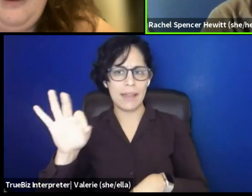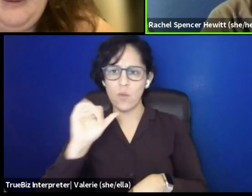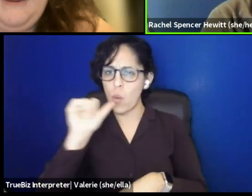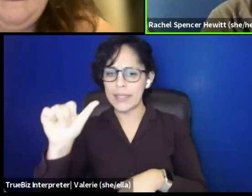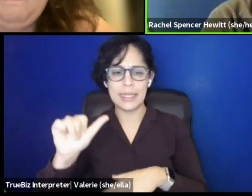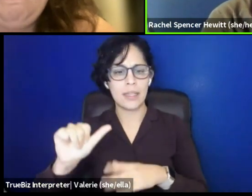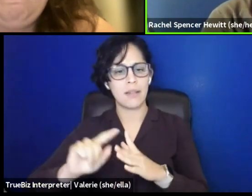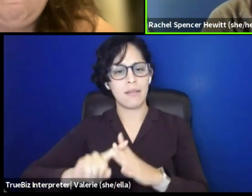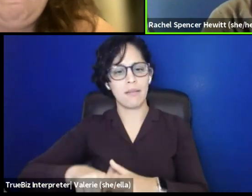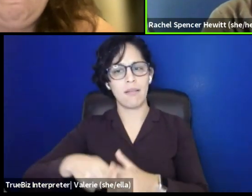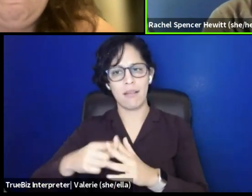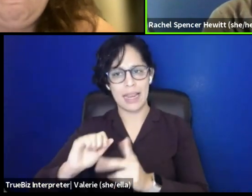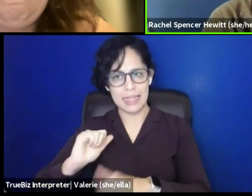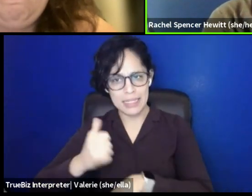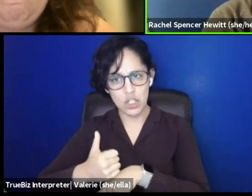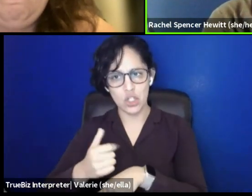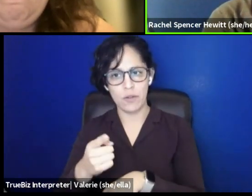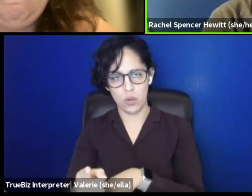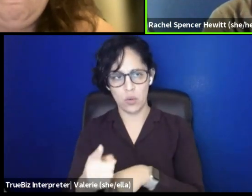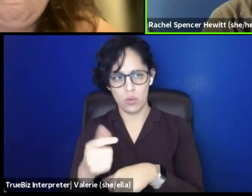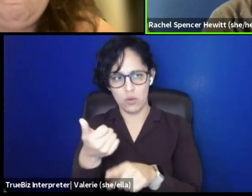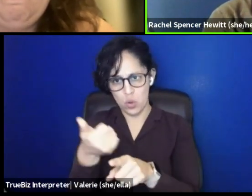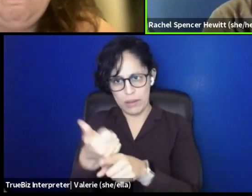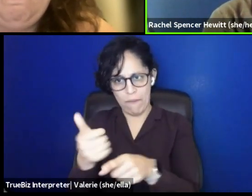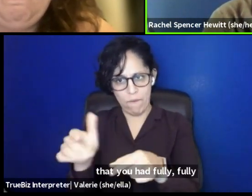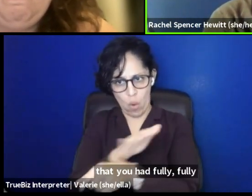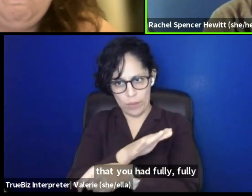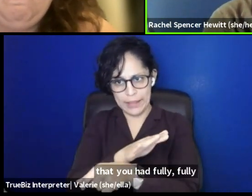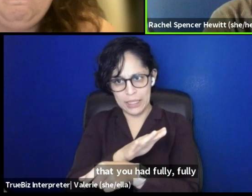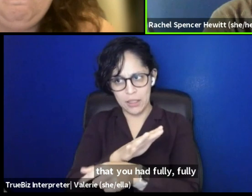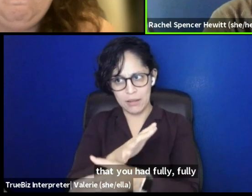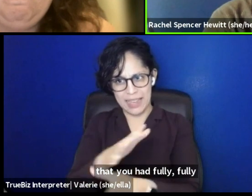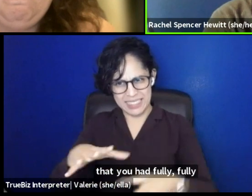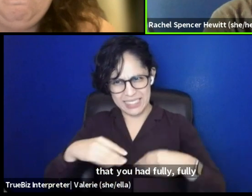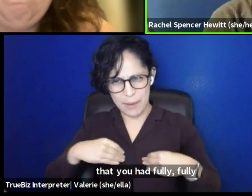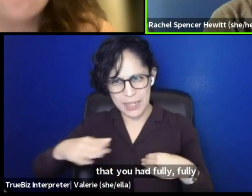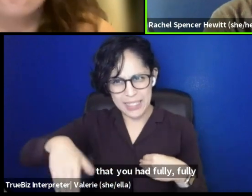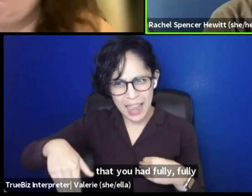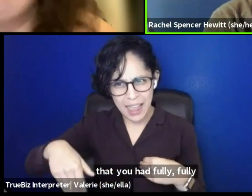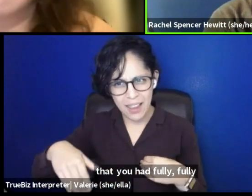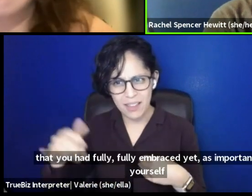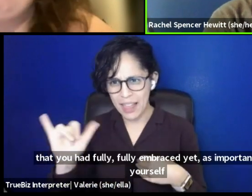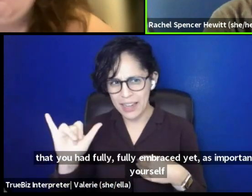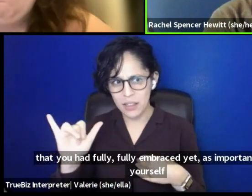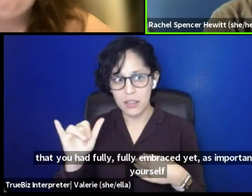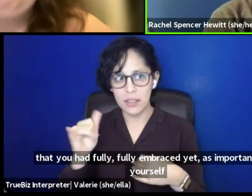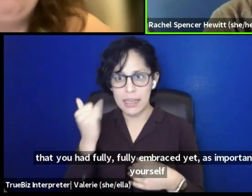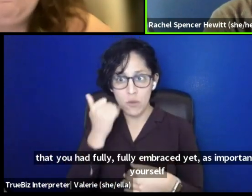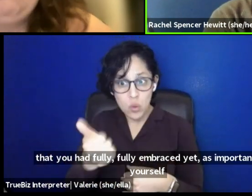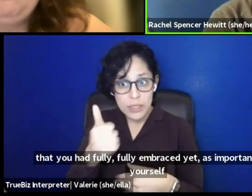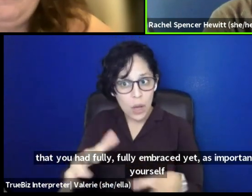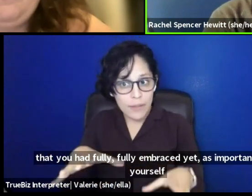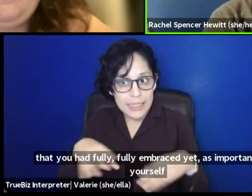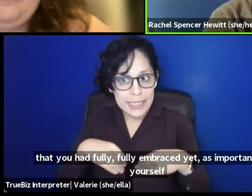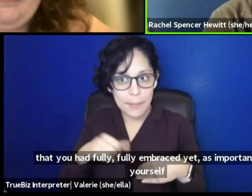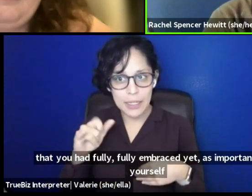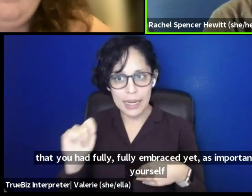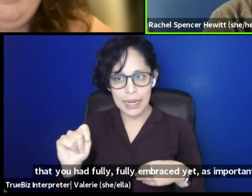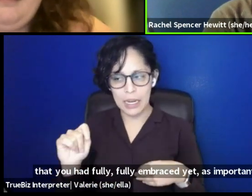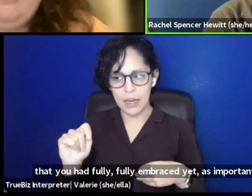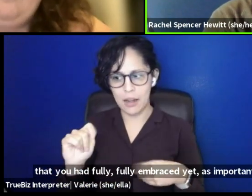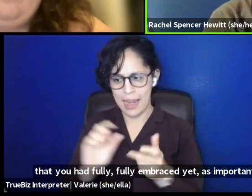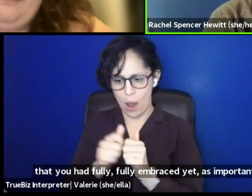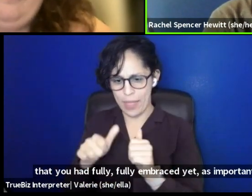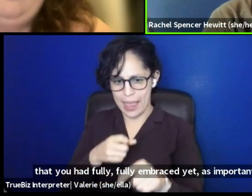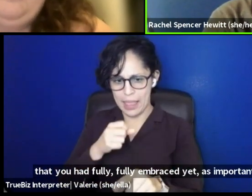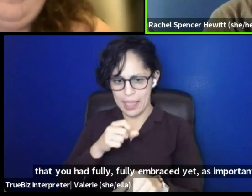that you had, um, fully, fully embraced yet as important yourself? Like how much does your personal individual